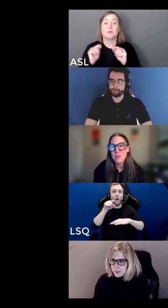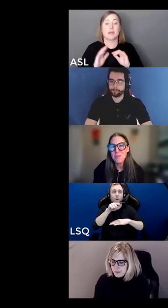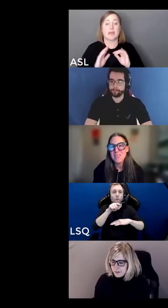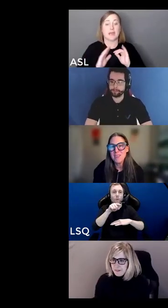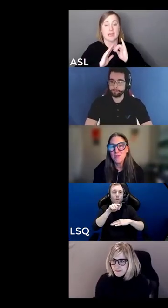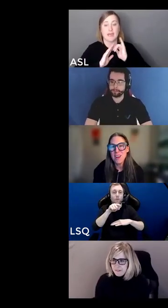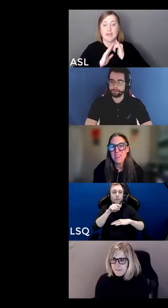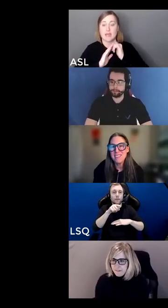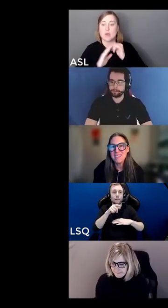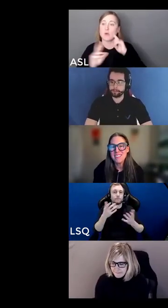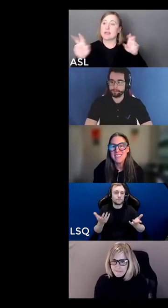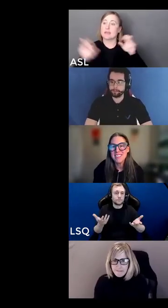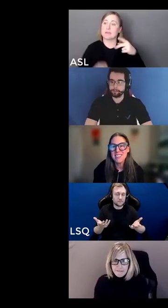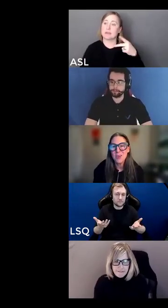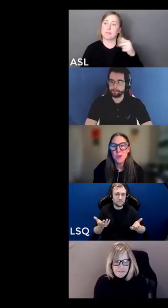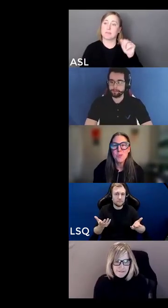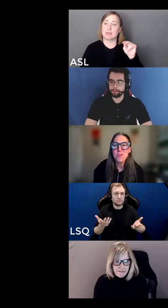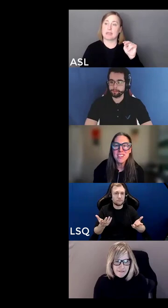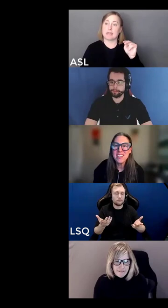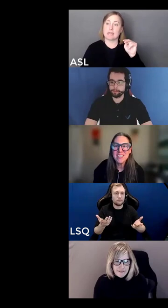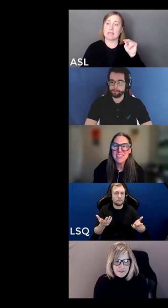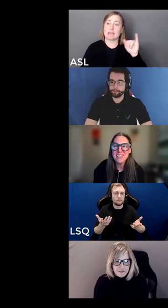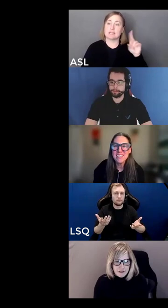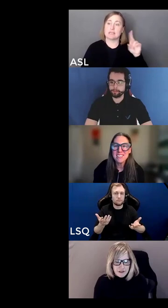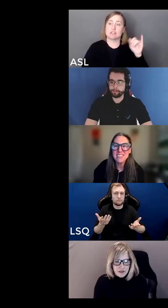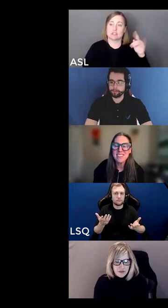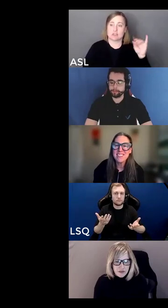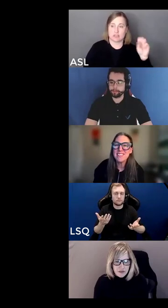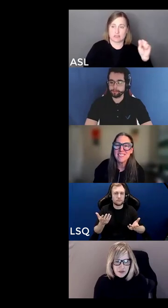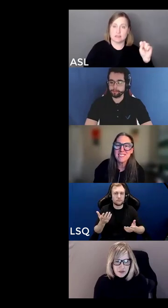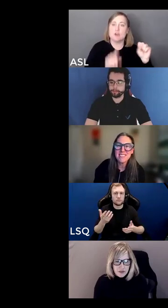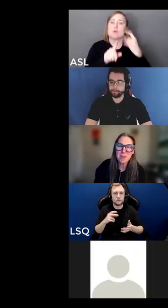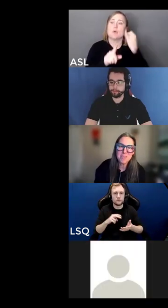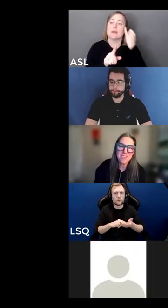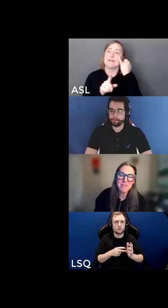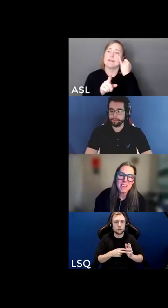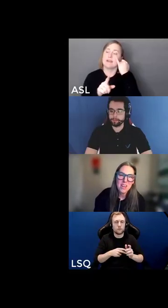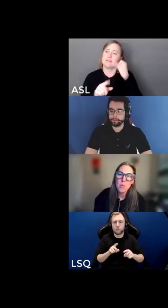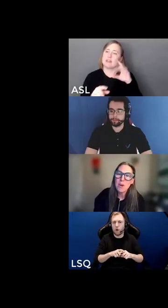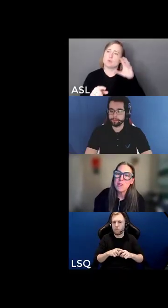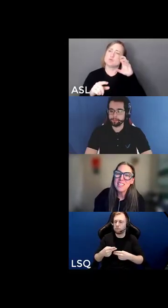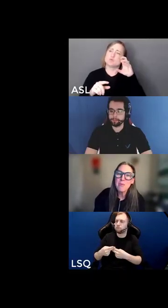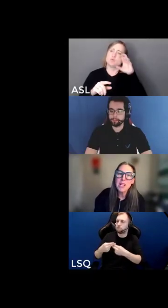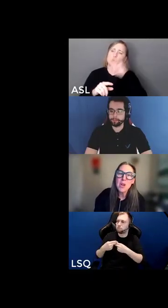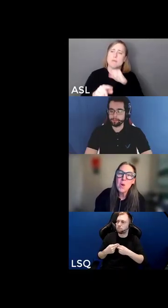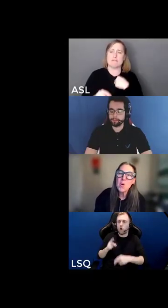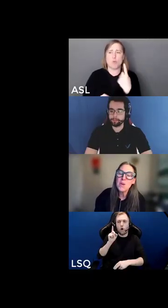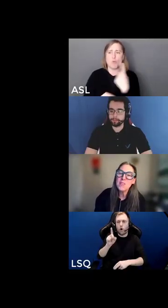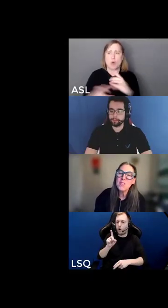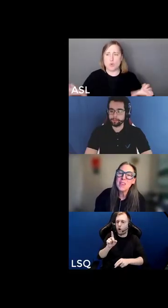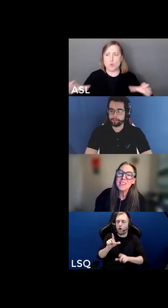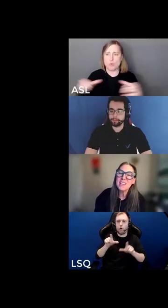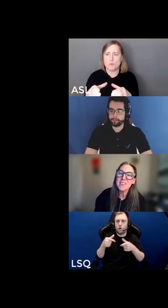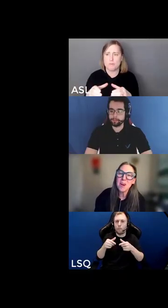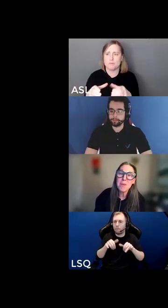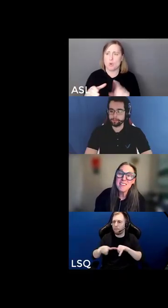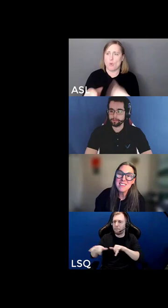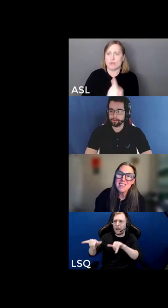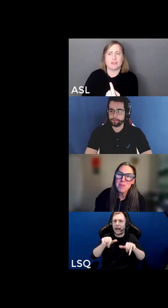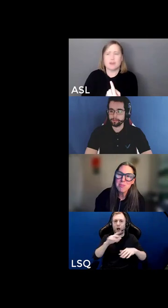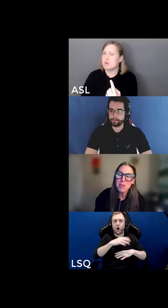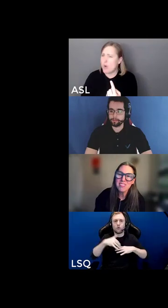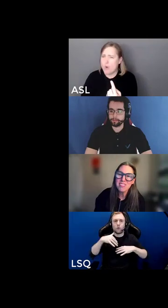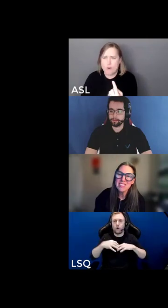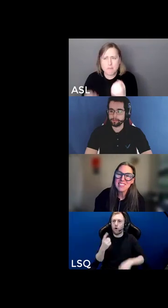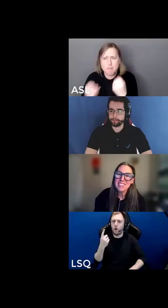assuming there's one homogenous indigenous when really we know that there are